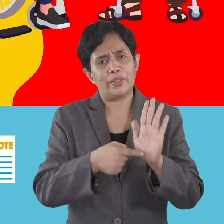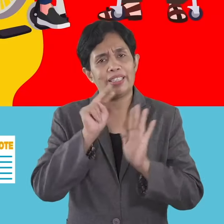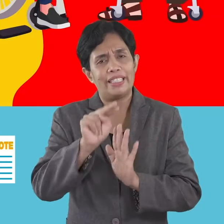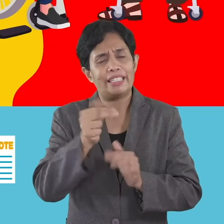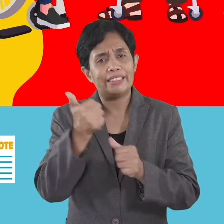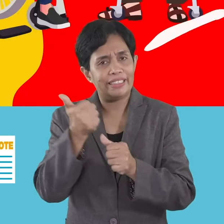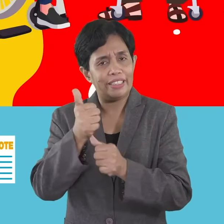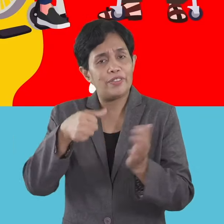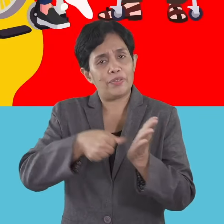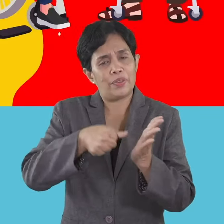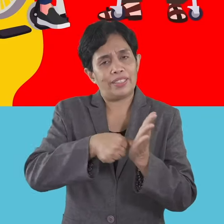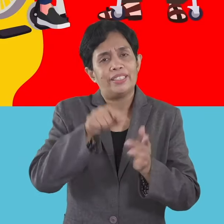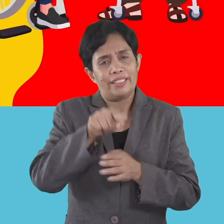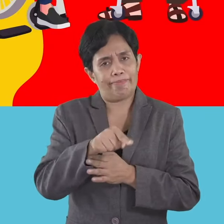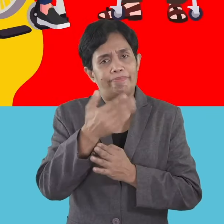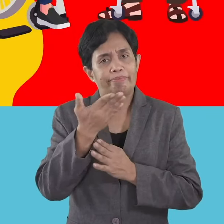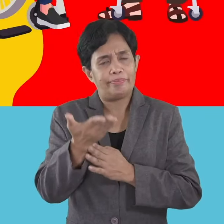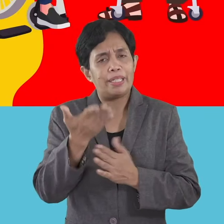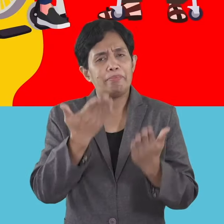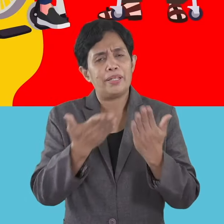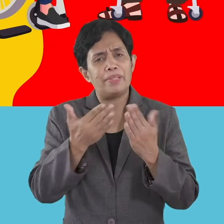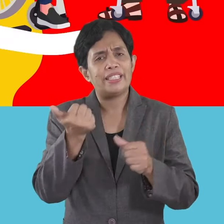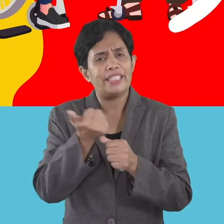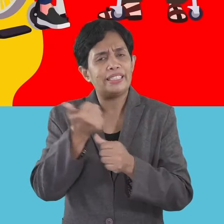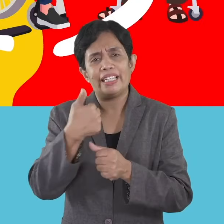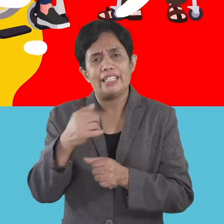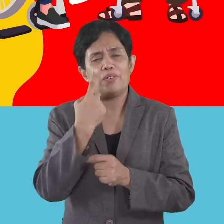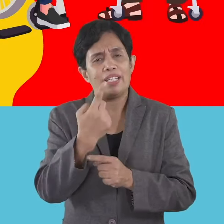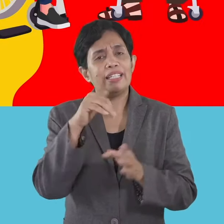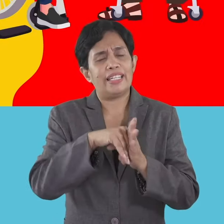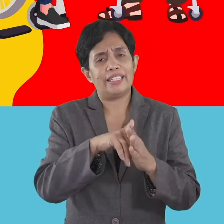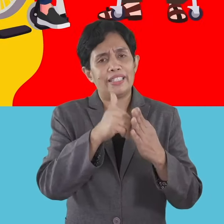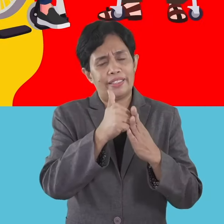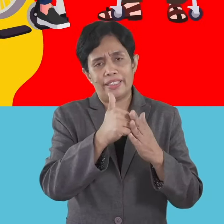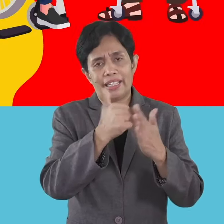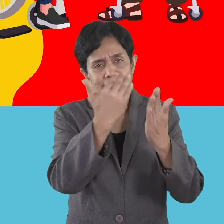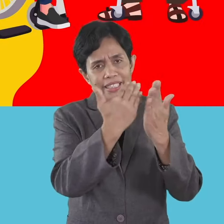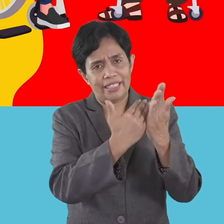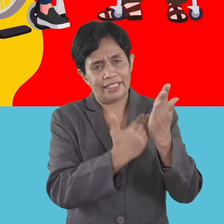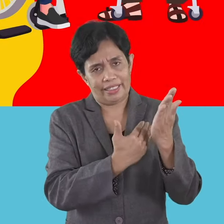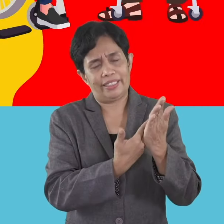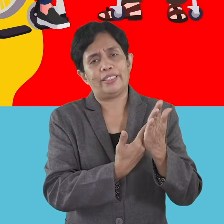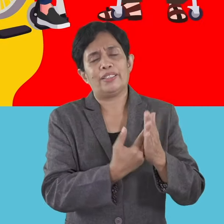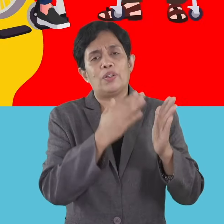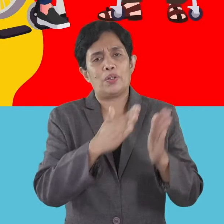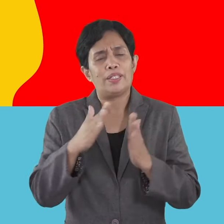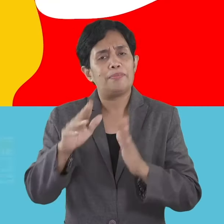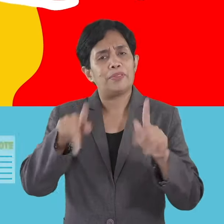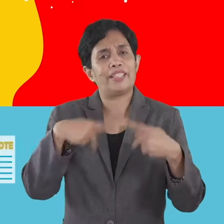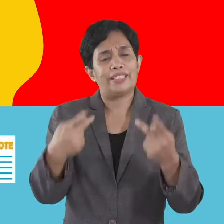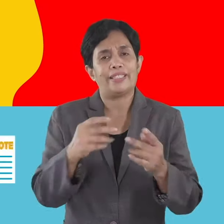needs assistance in voting, he or she may be assisted by anyone in the following list, in the order provided.